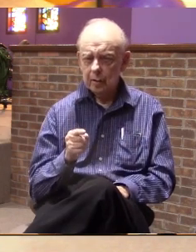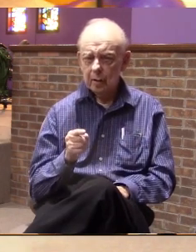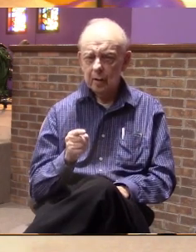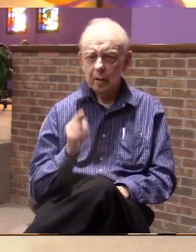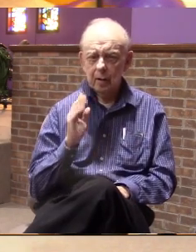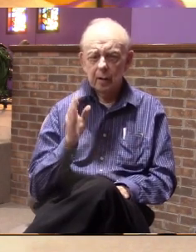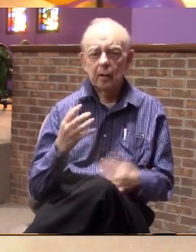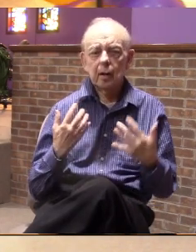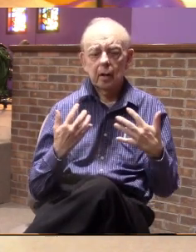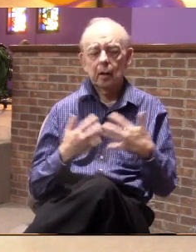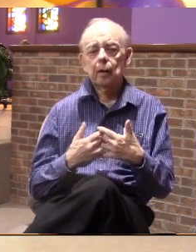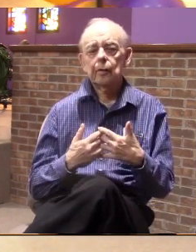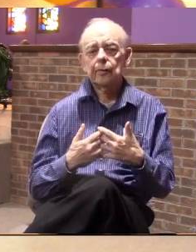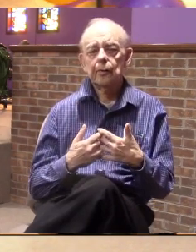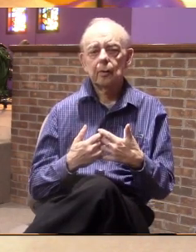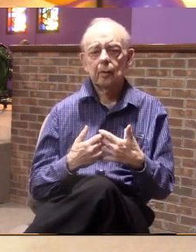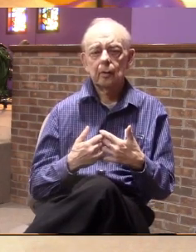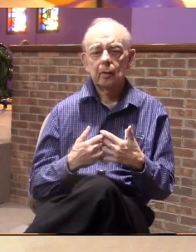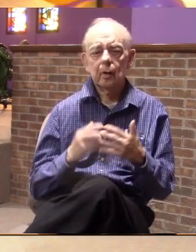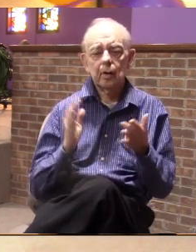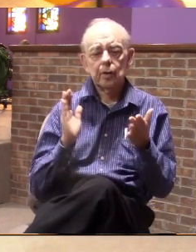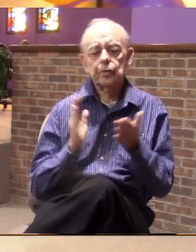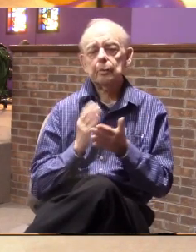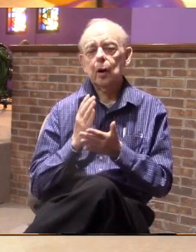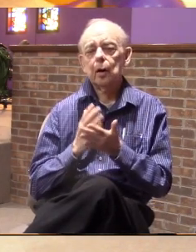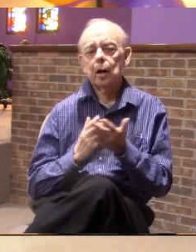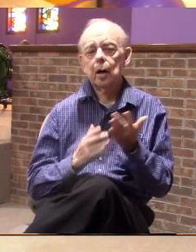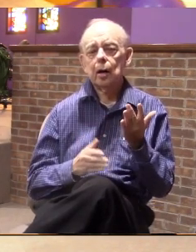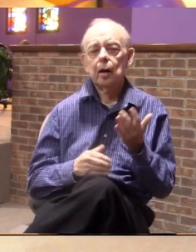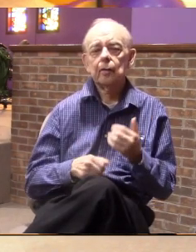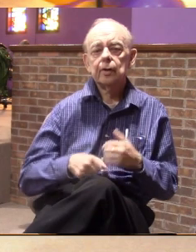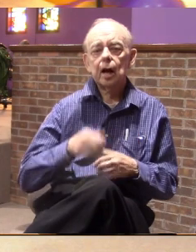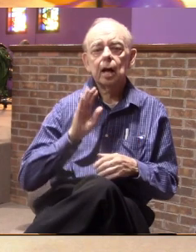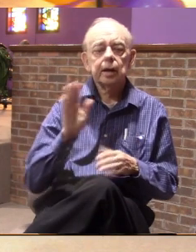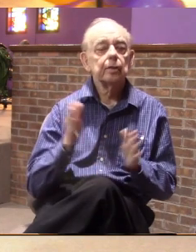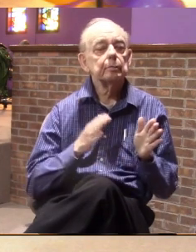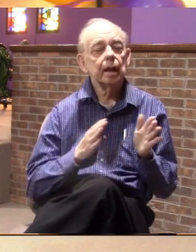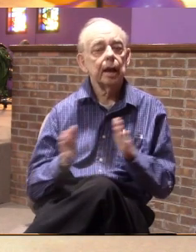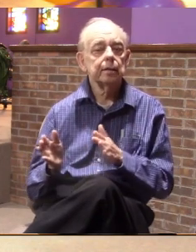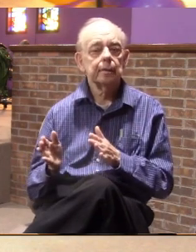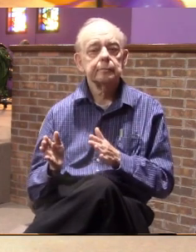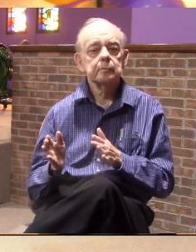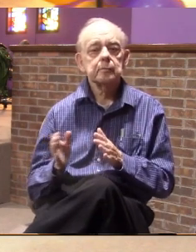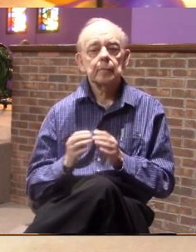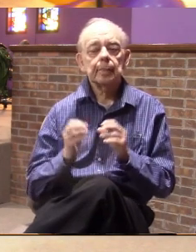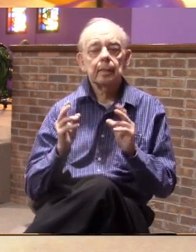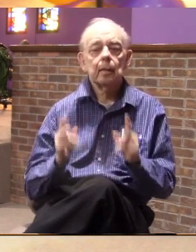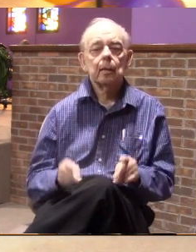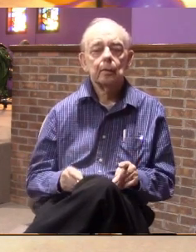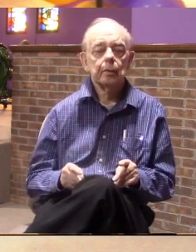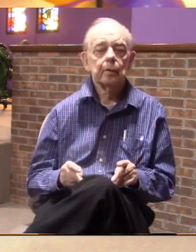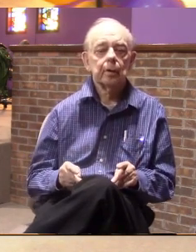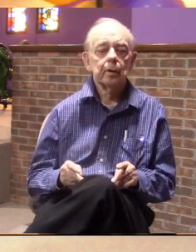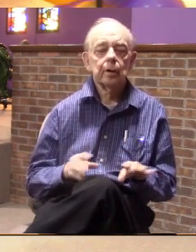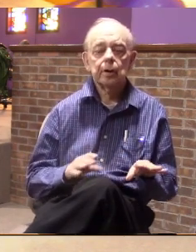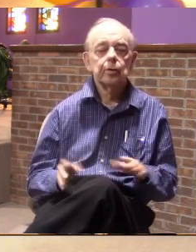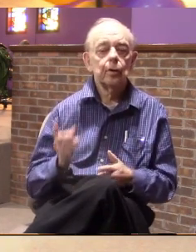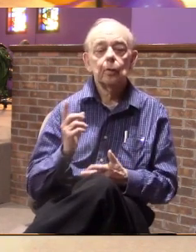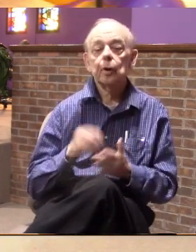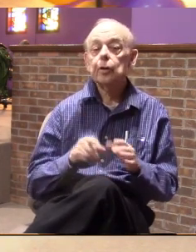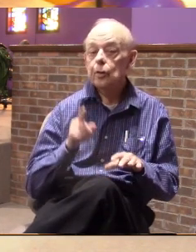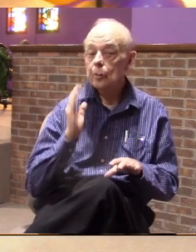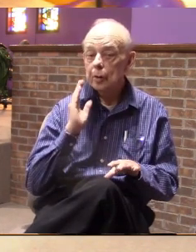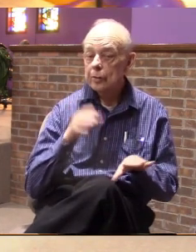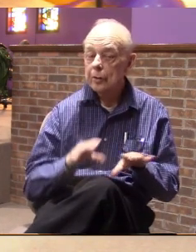were going to fit into this small part of His plan. That nobody else could do what you're going to